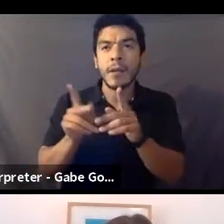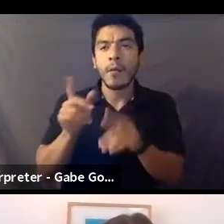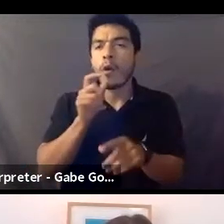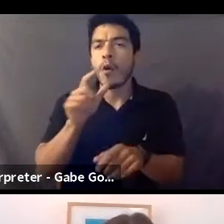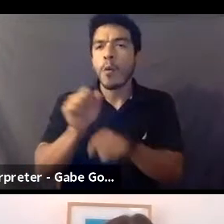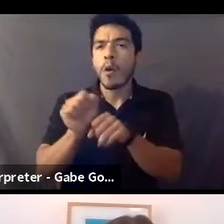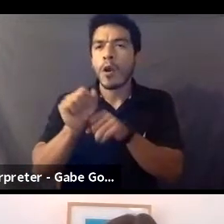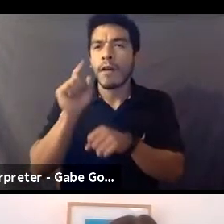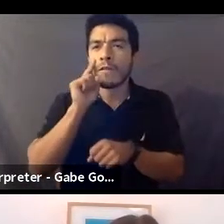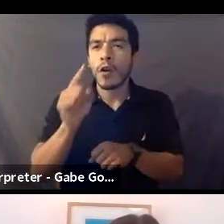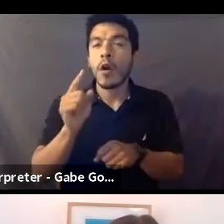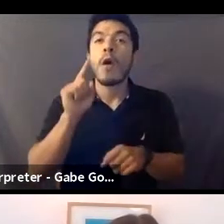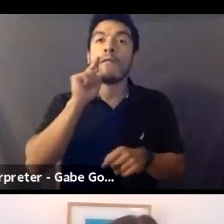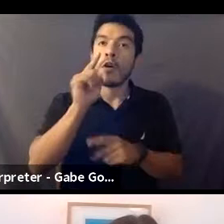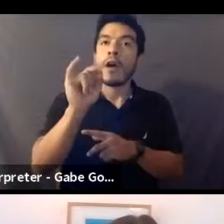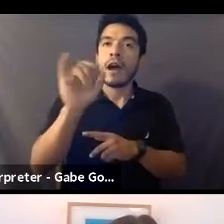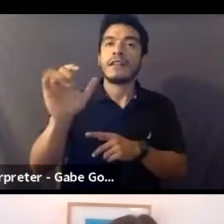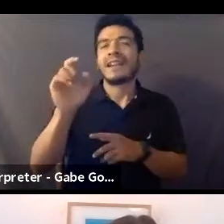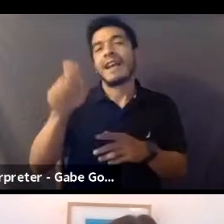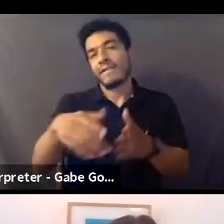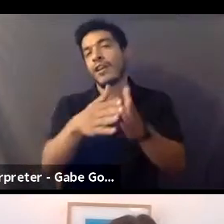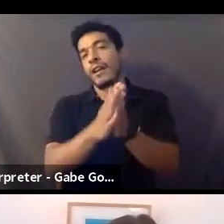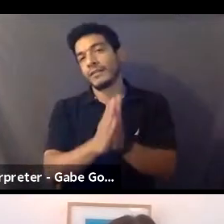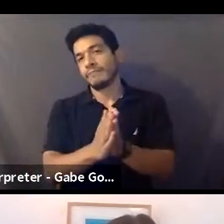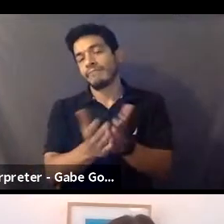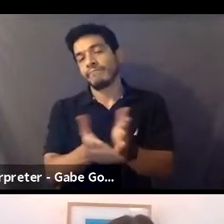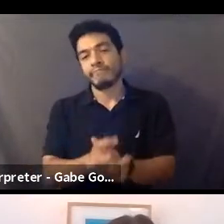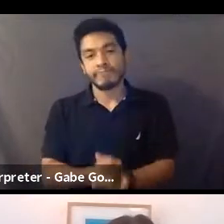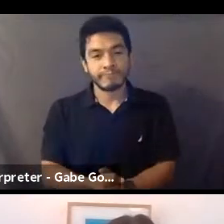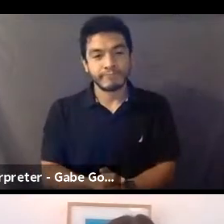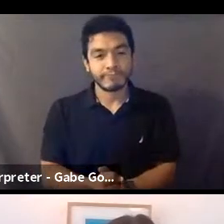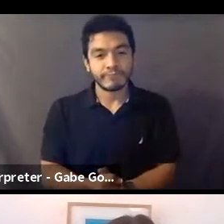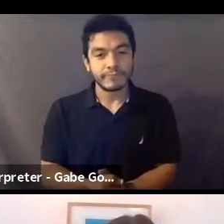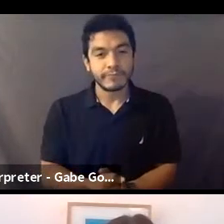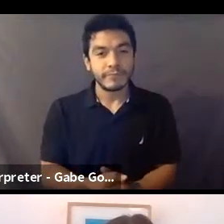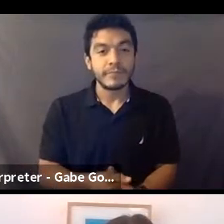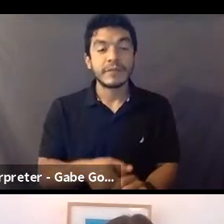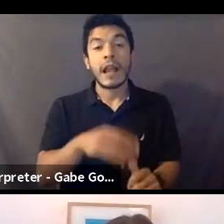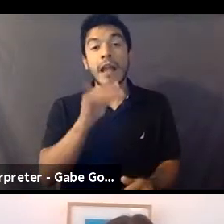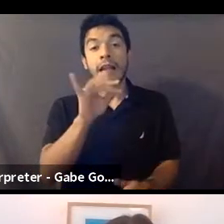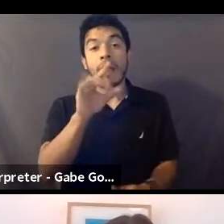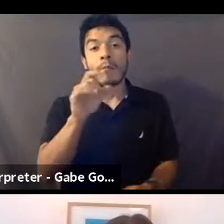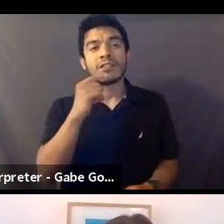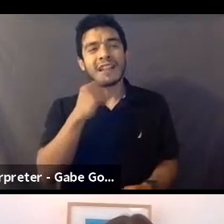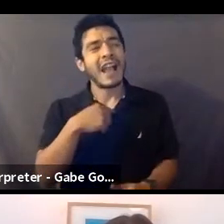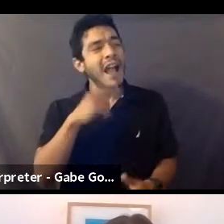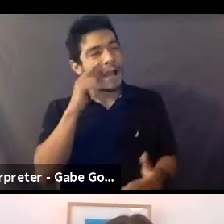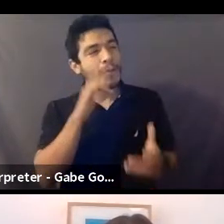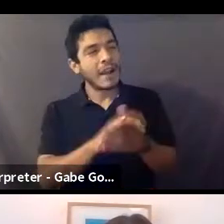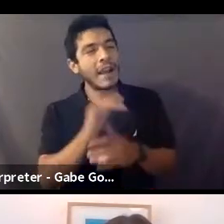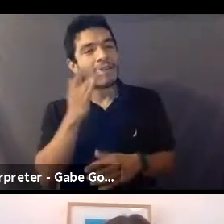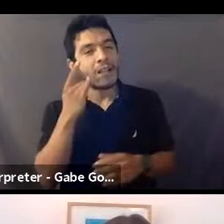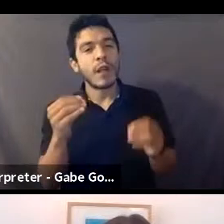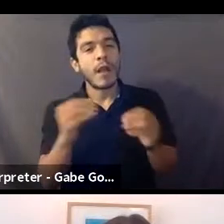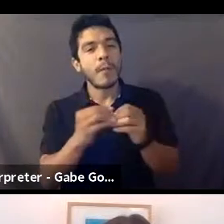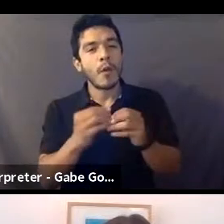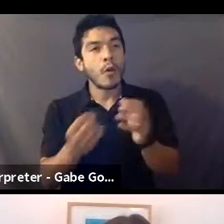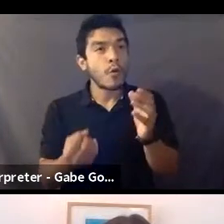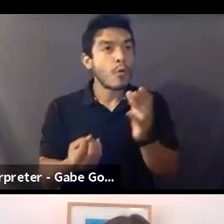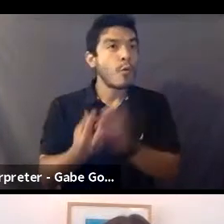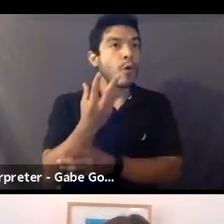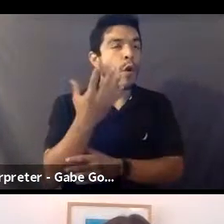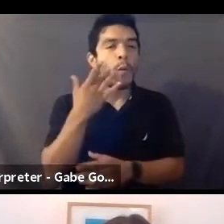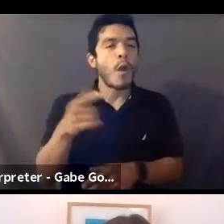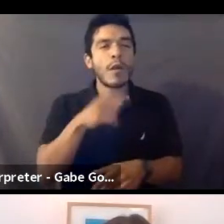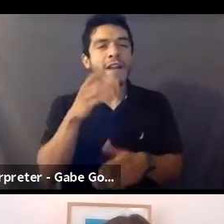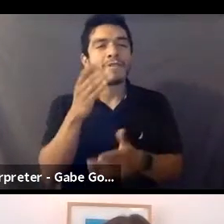for an intimacy coordinator. Thank you. I actually believe that's one of the reasons there's more expansion of it going on and why we had to stop the wild,